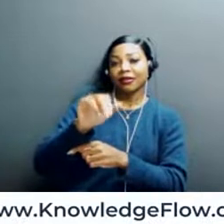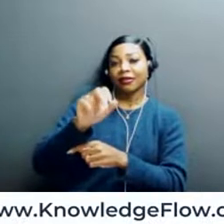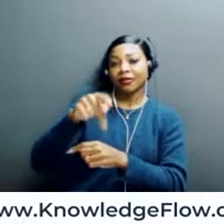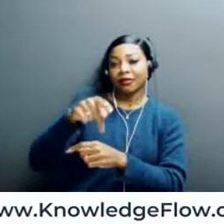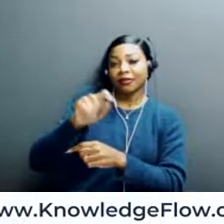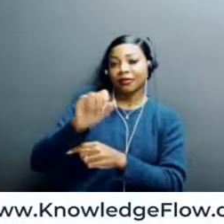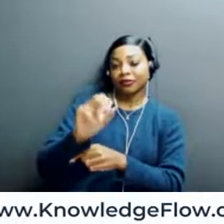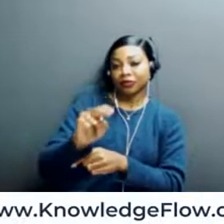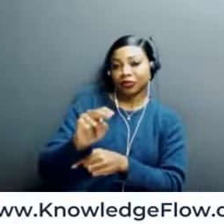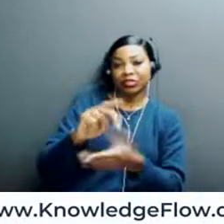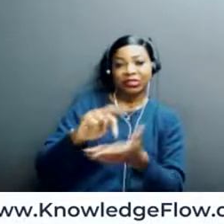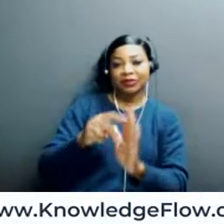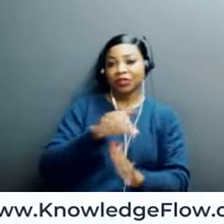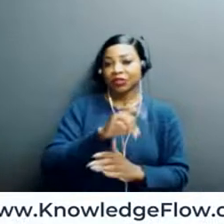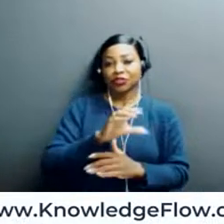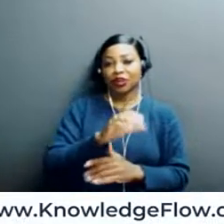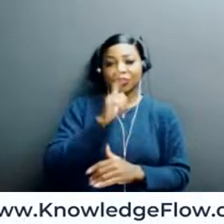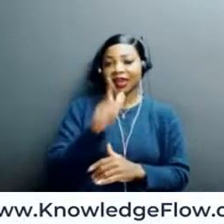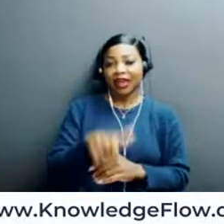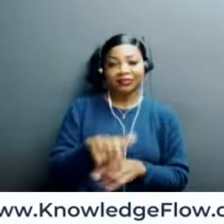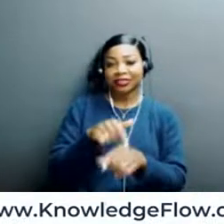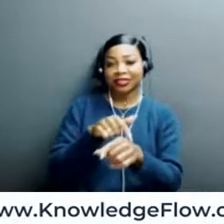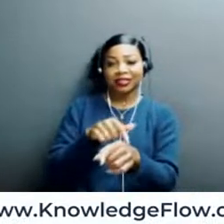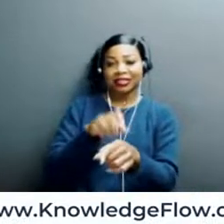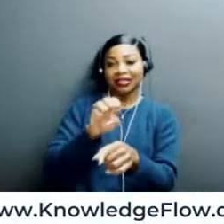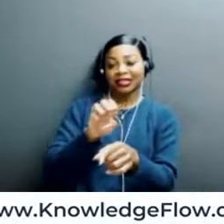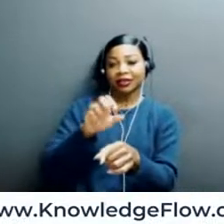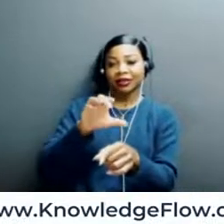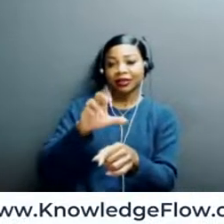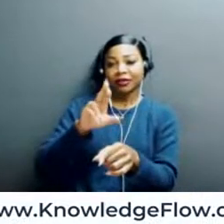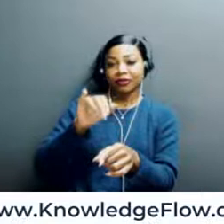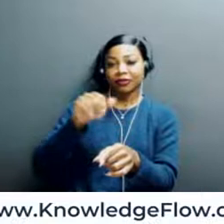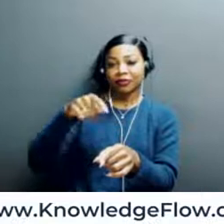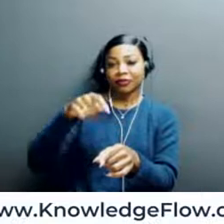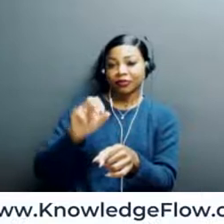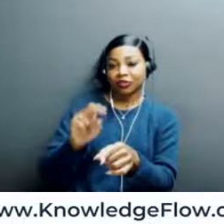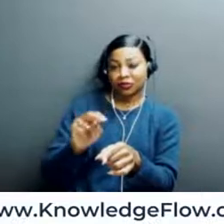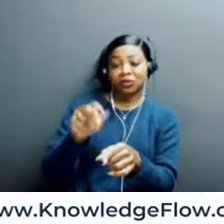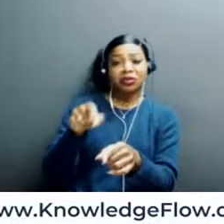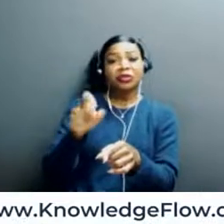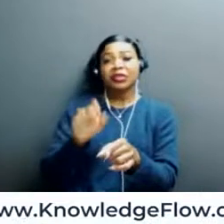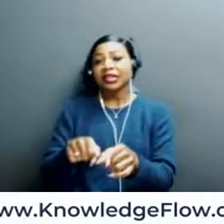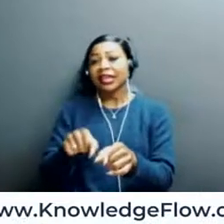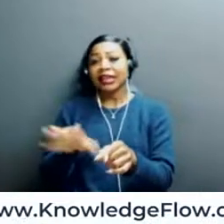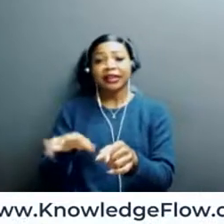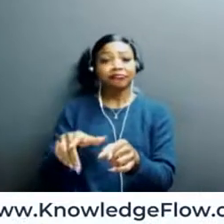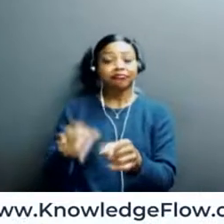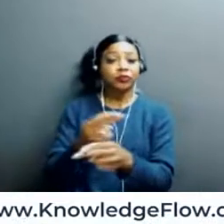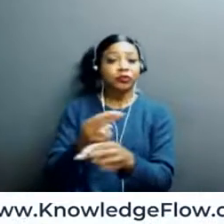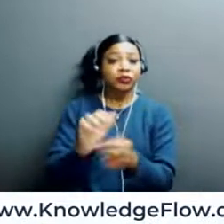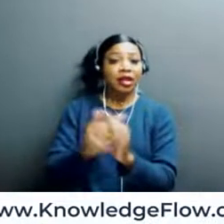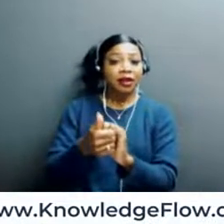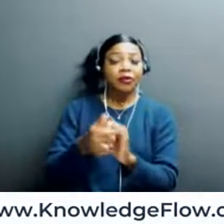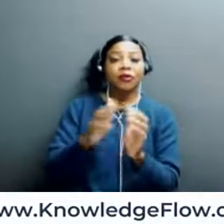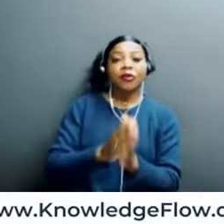encrypted before sending or attaching. But the end encryption and you can check that out if you're using Gmail, or Hotmail, you